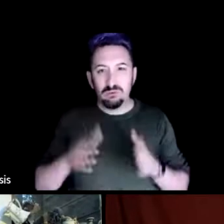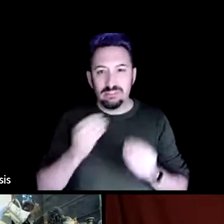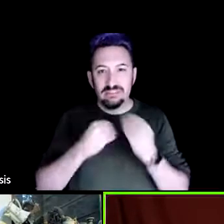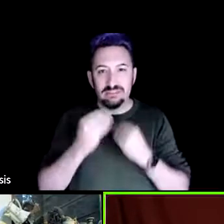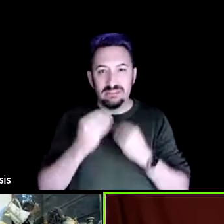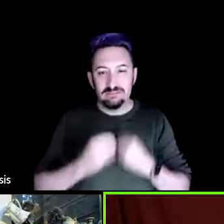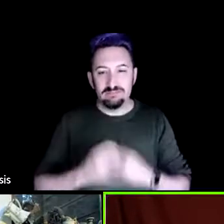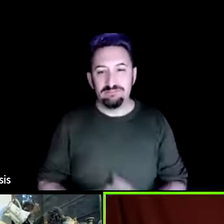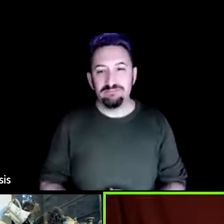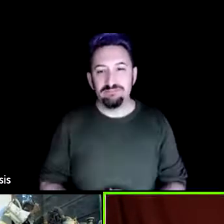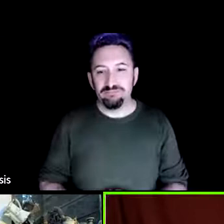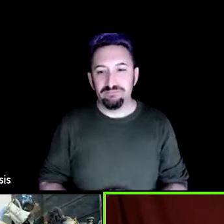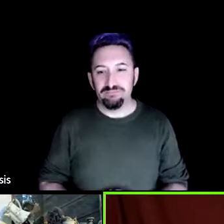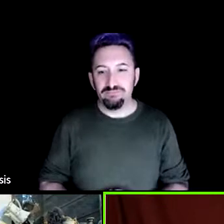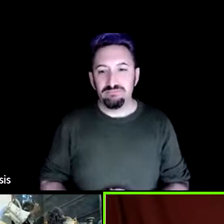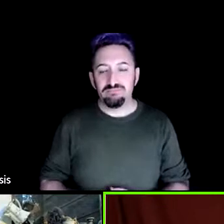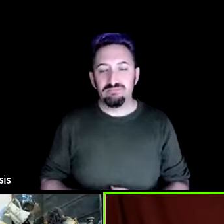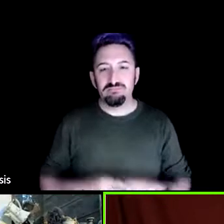Into your body.